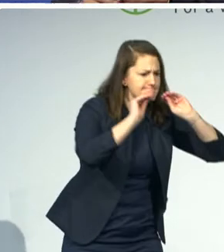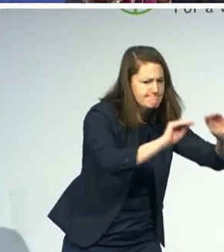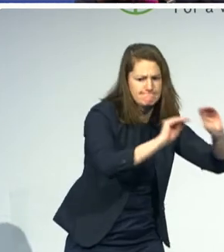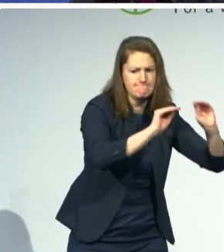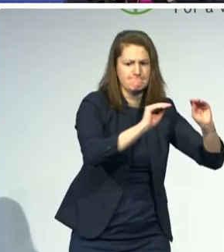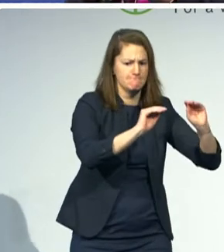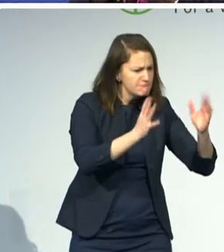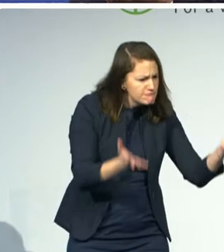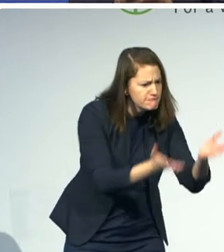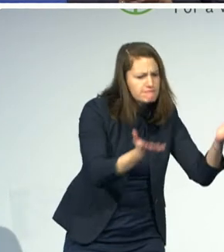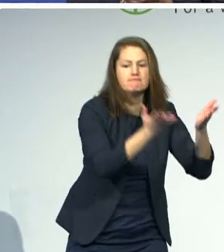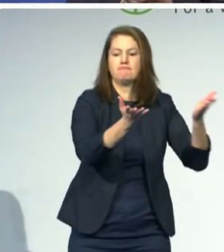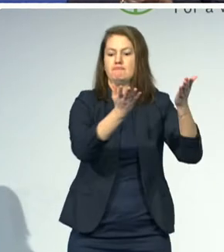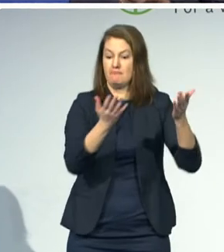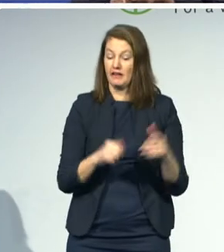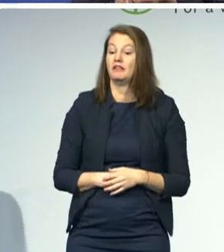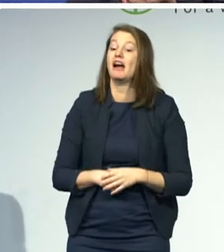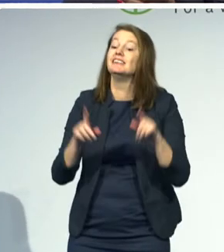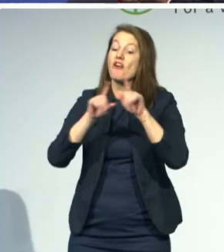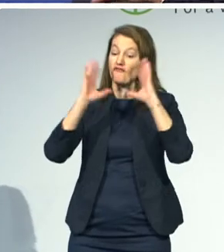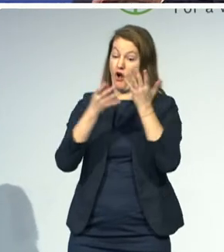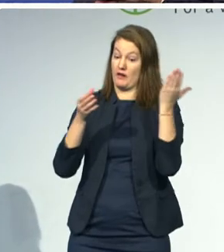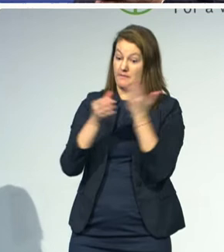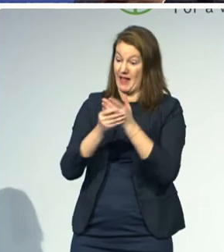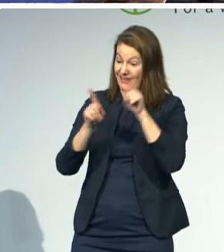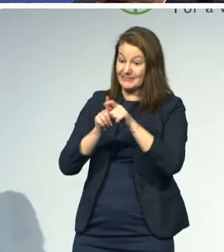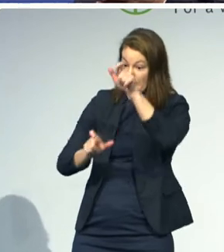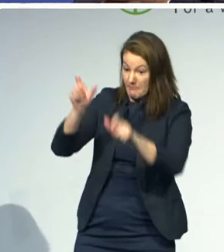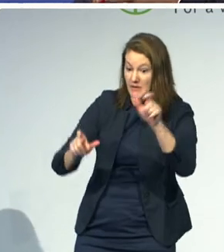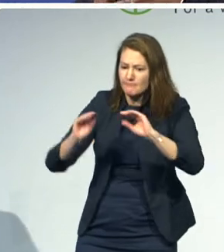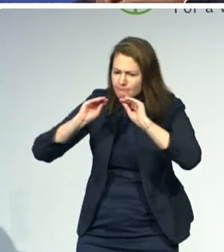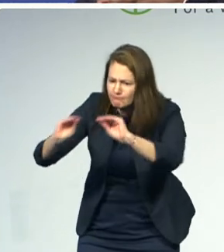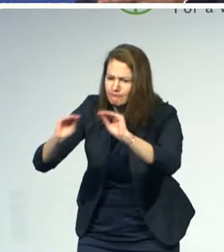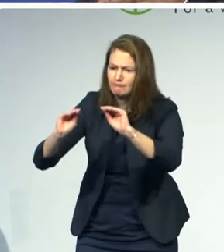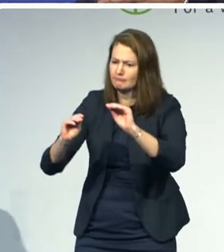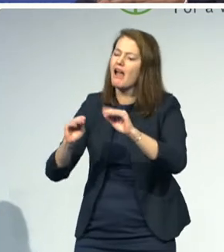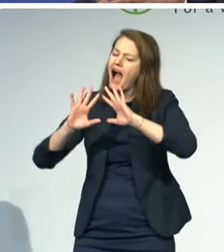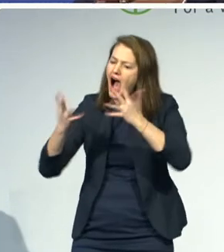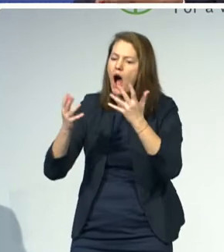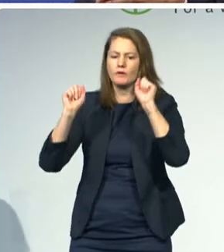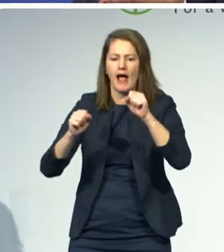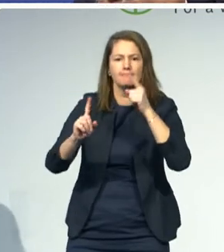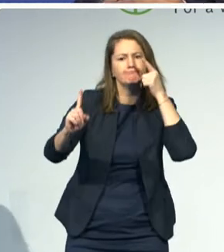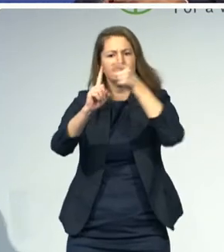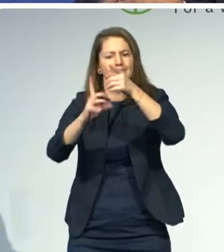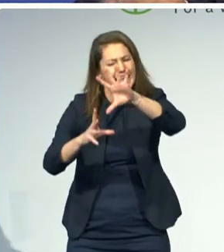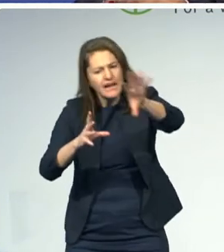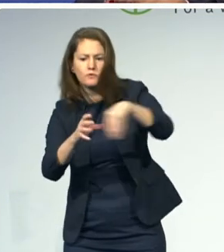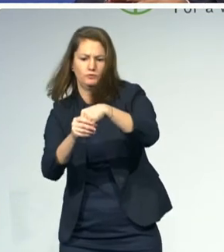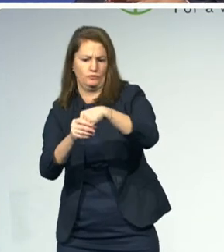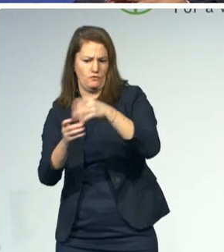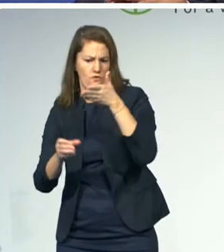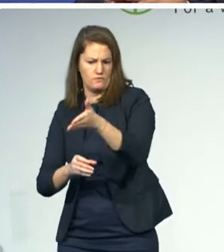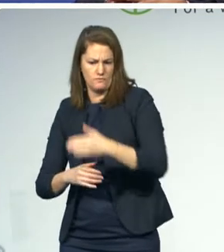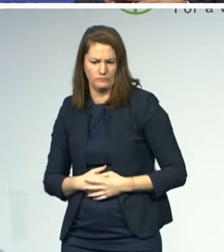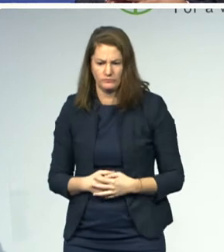So, with all of this in place, the World Bank has positioned itself to contribute to this very important